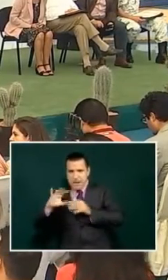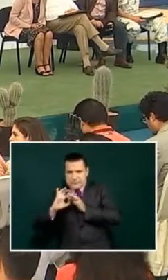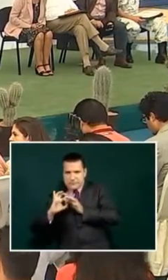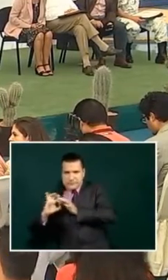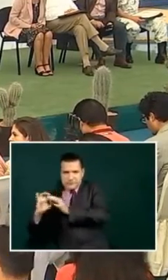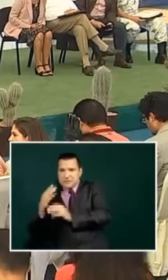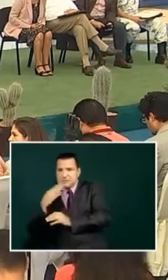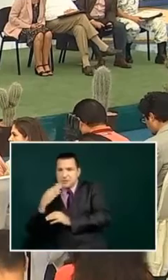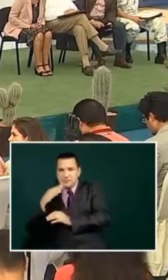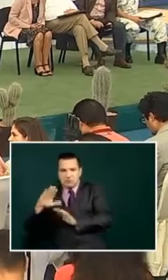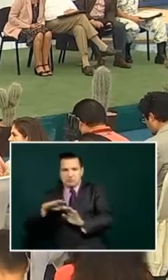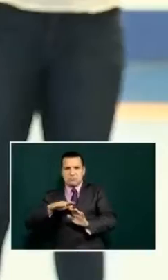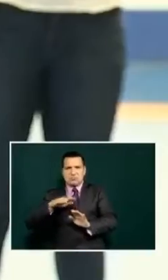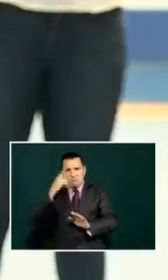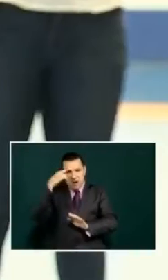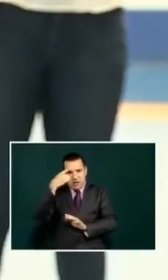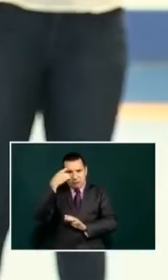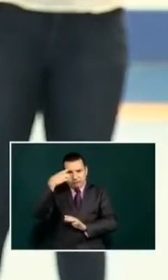and all the parties